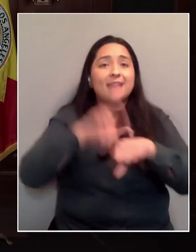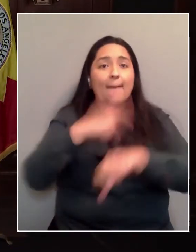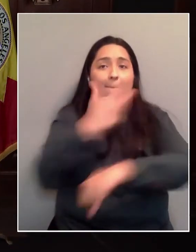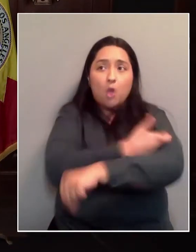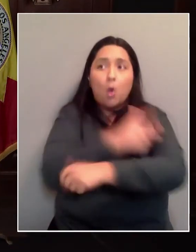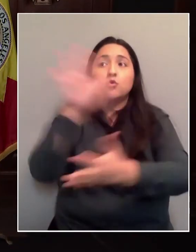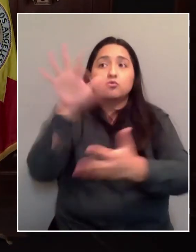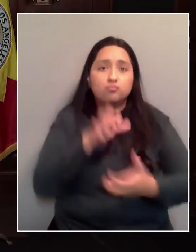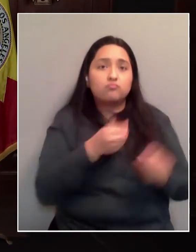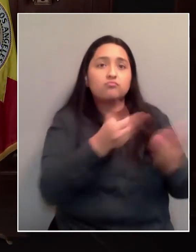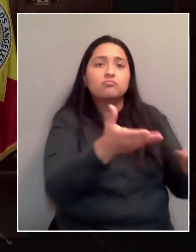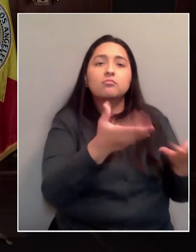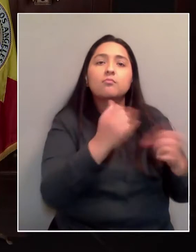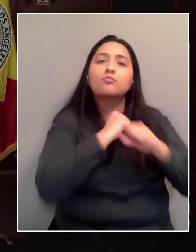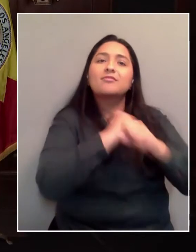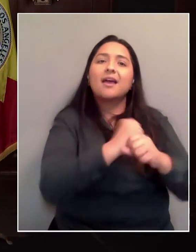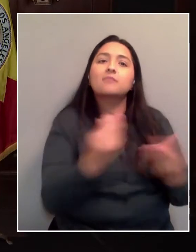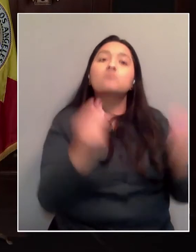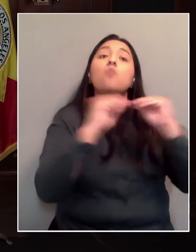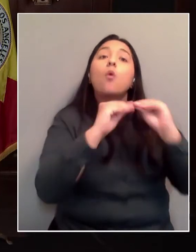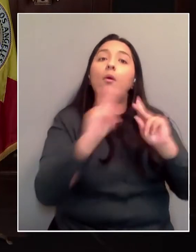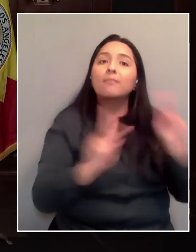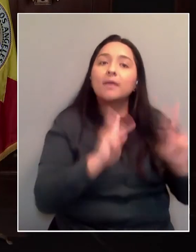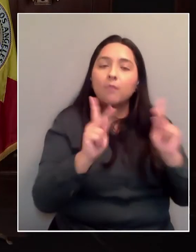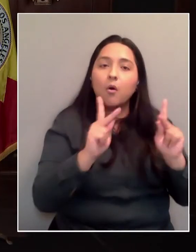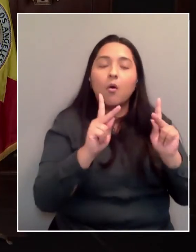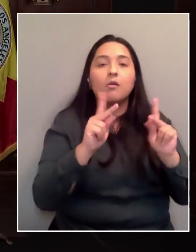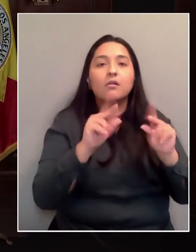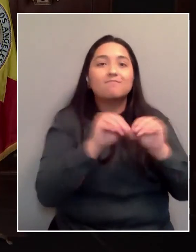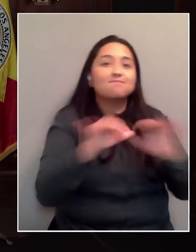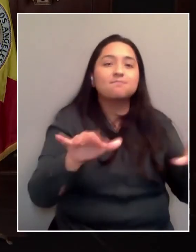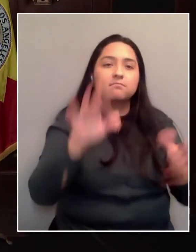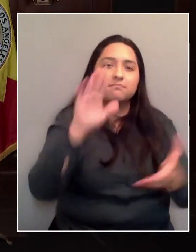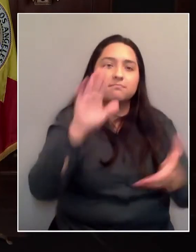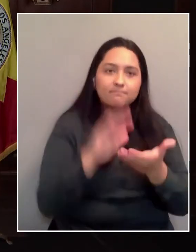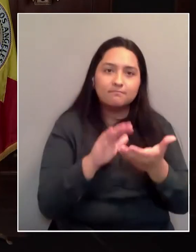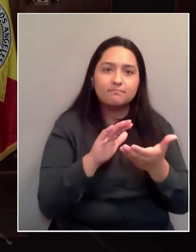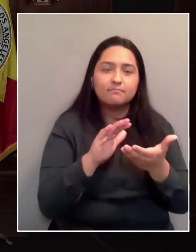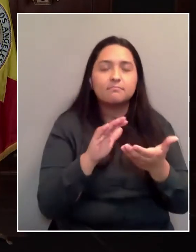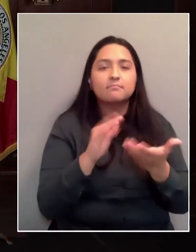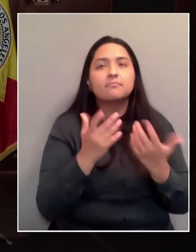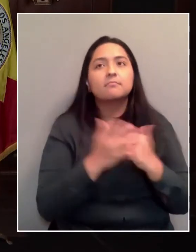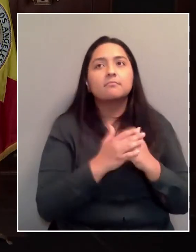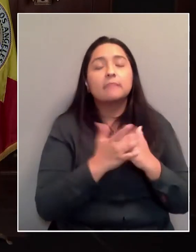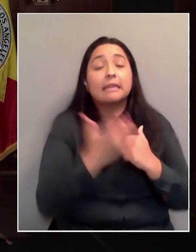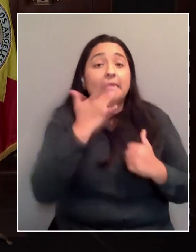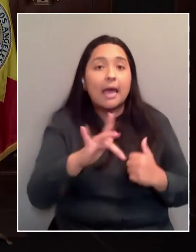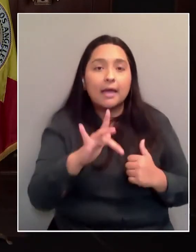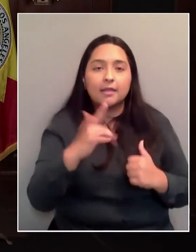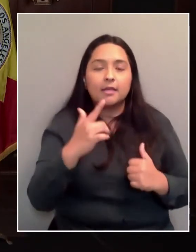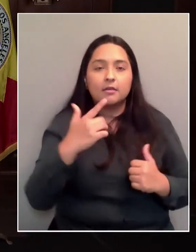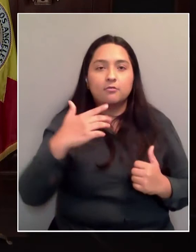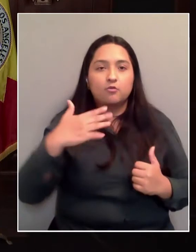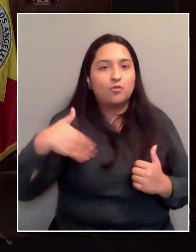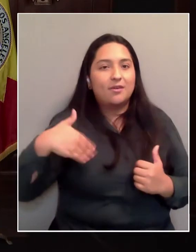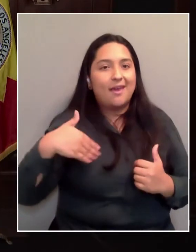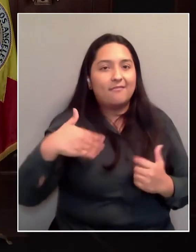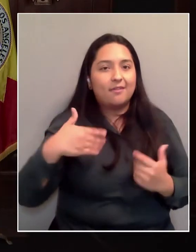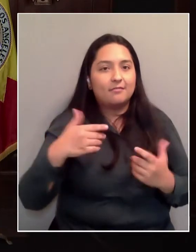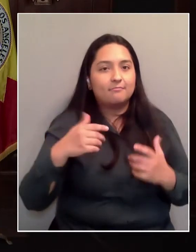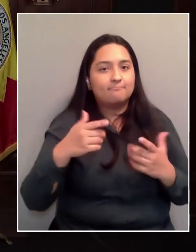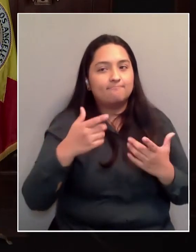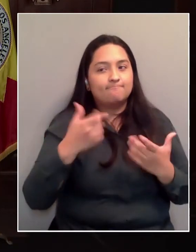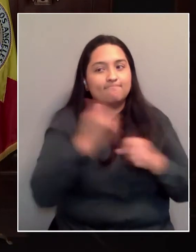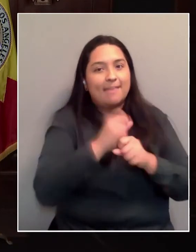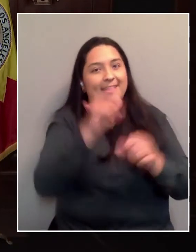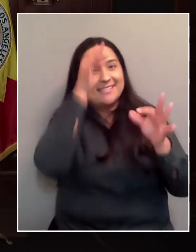control the spread of the virus more. And luckily, though, we're not yet there. Any follow on with